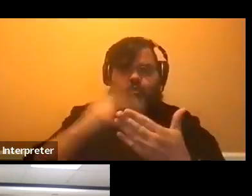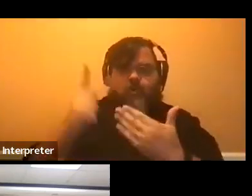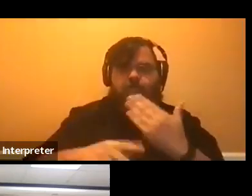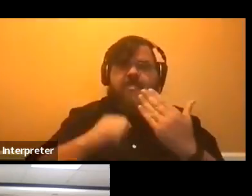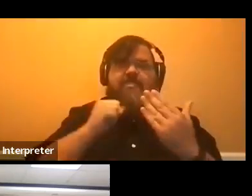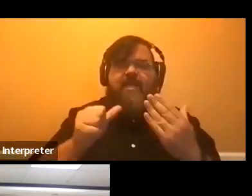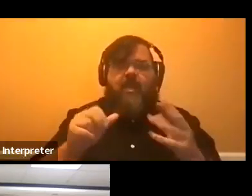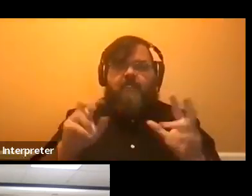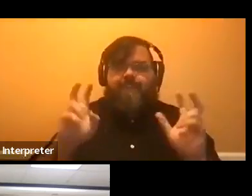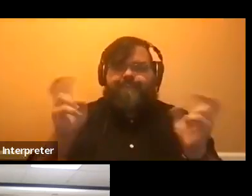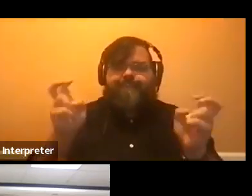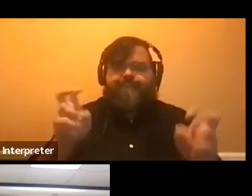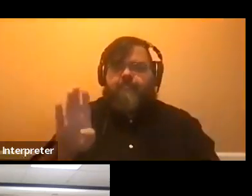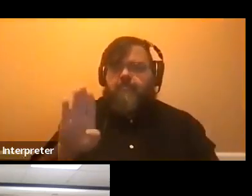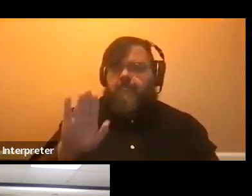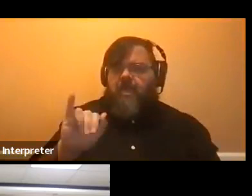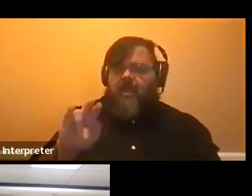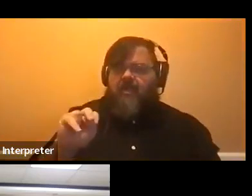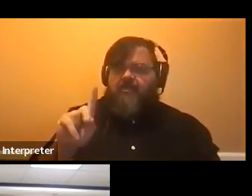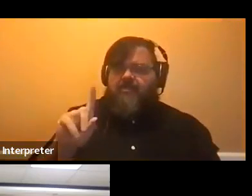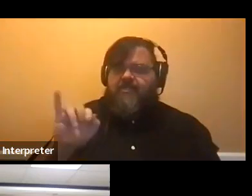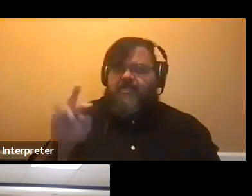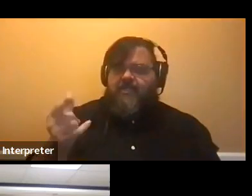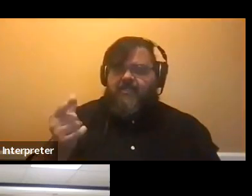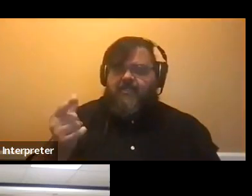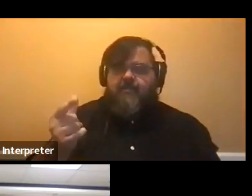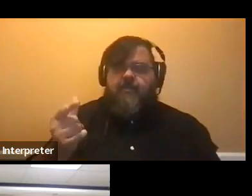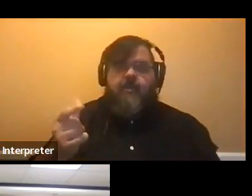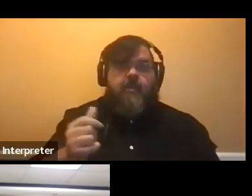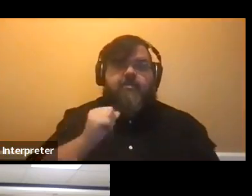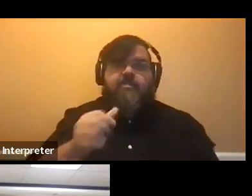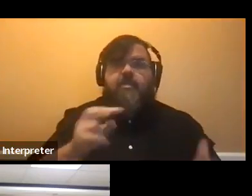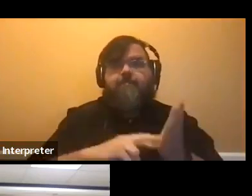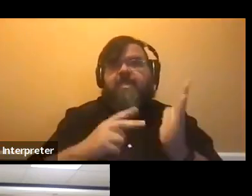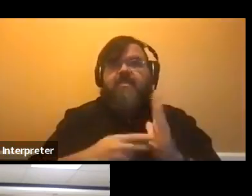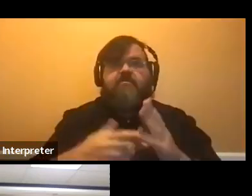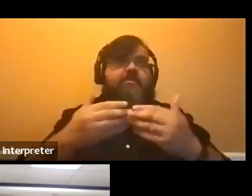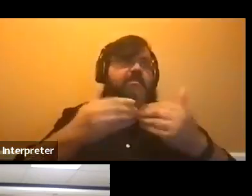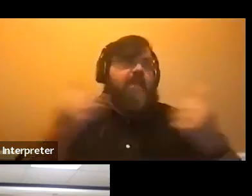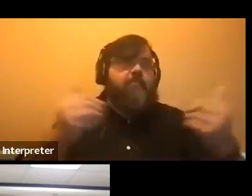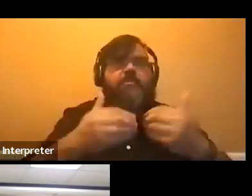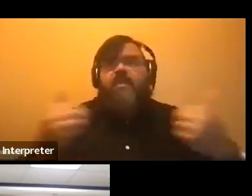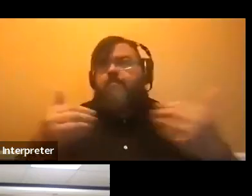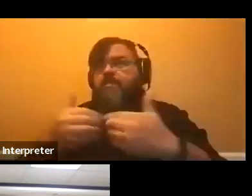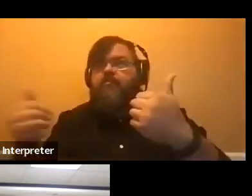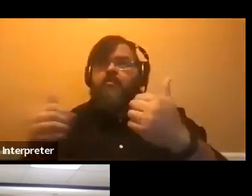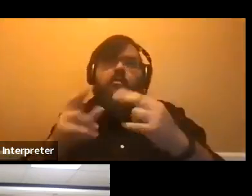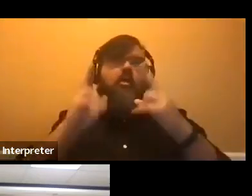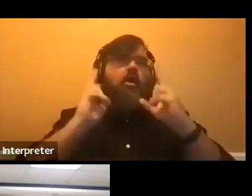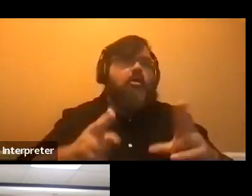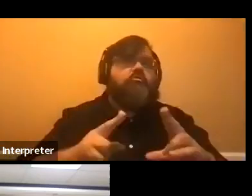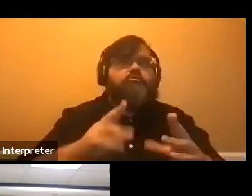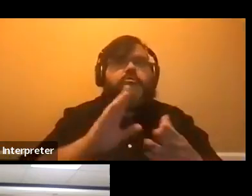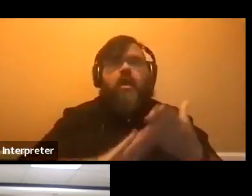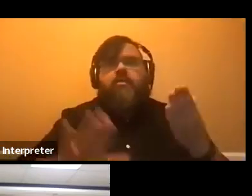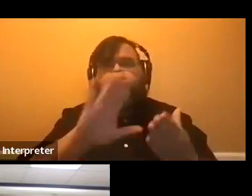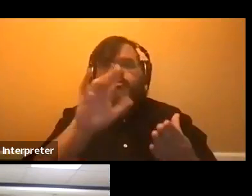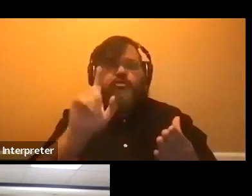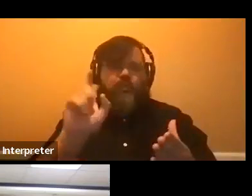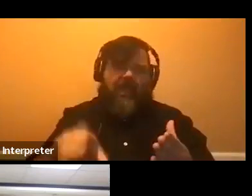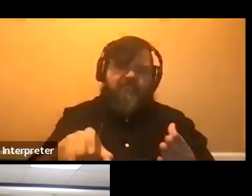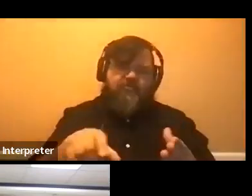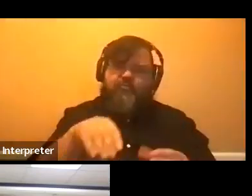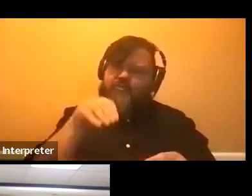in a way. So it's not like each major has a separate like honors college and you kind of have to take all of the classes within your, you know,